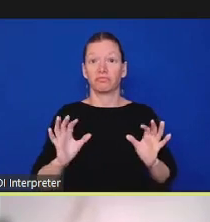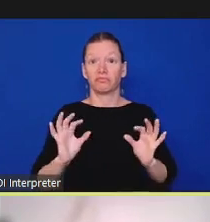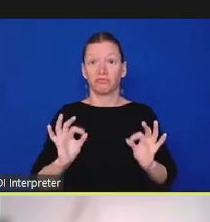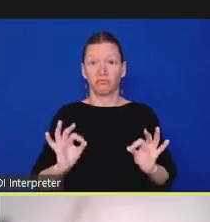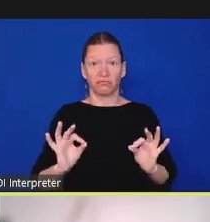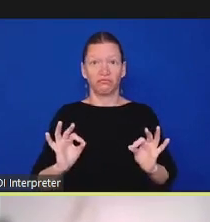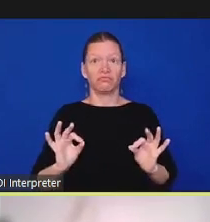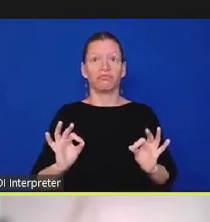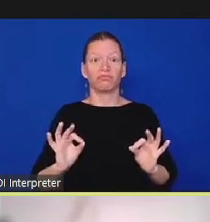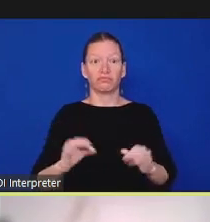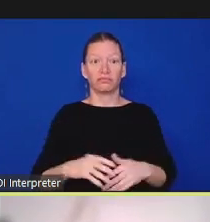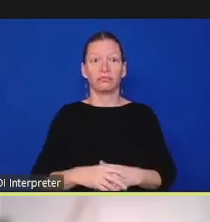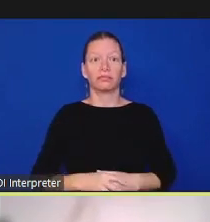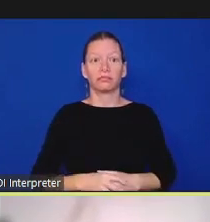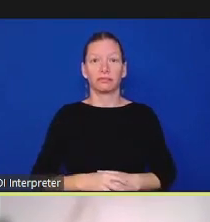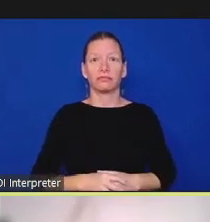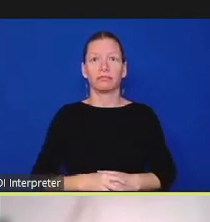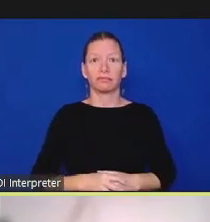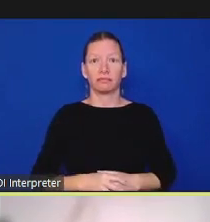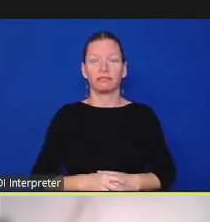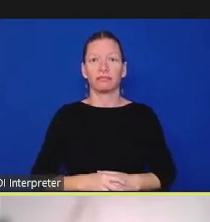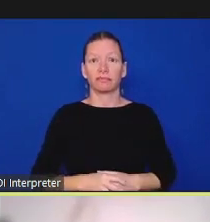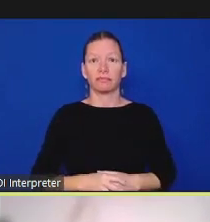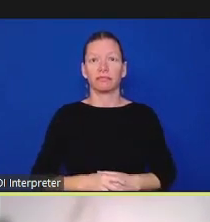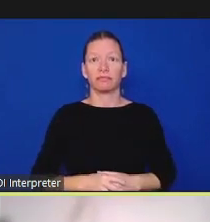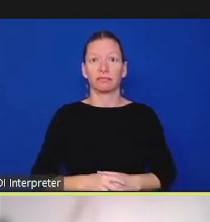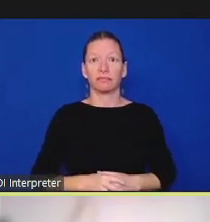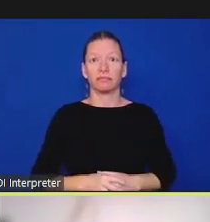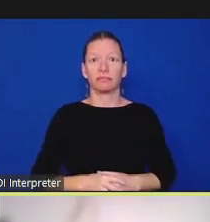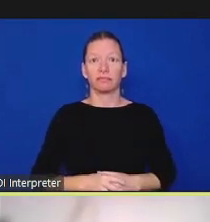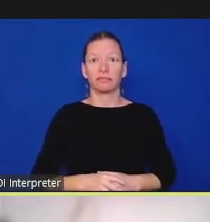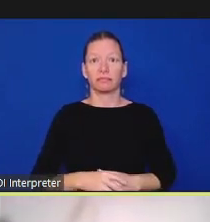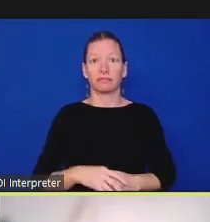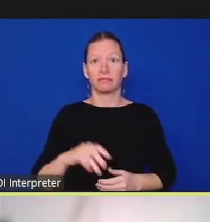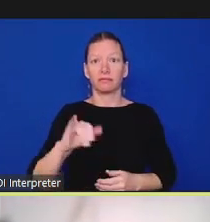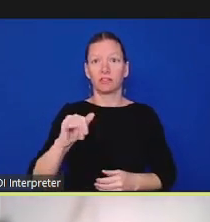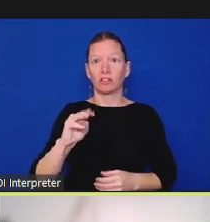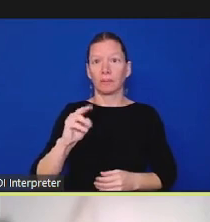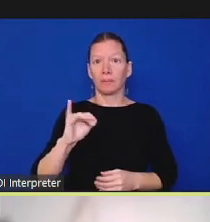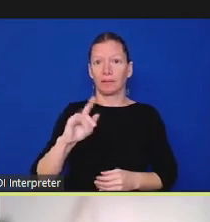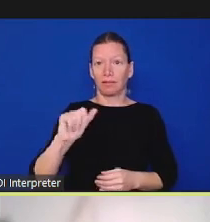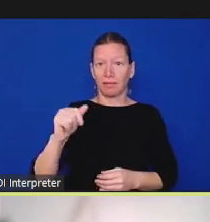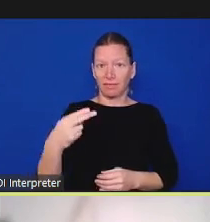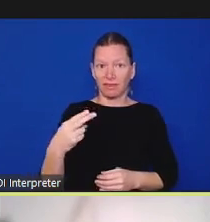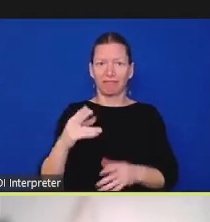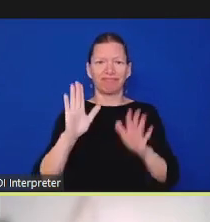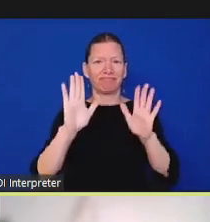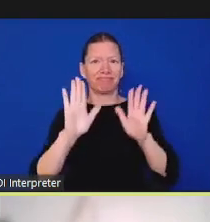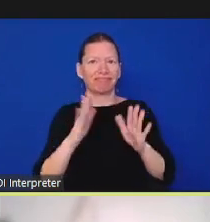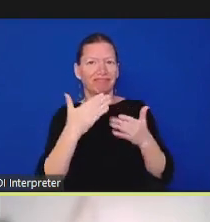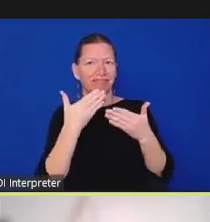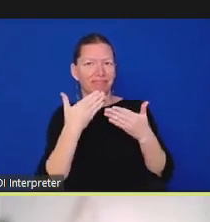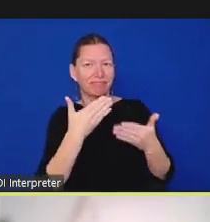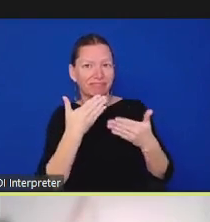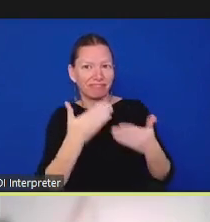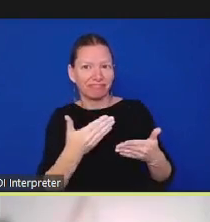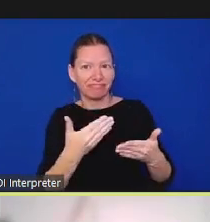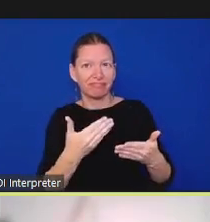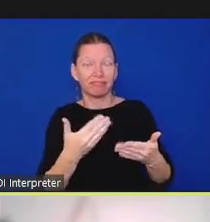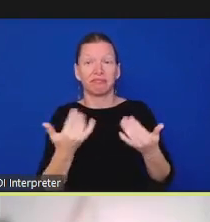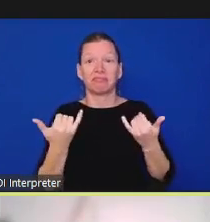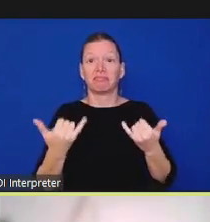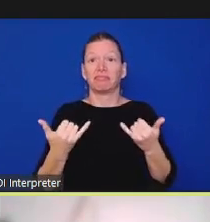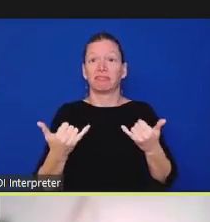great thank you so much and i want to give undersheriff moyer an opportunity to share a few welcome and opening